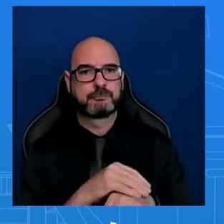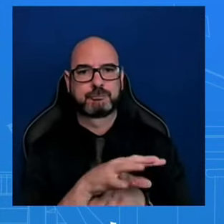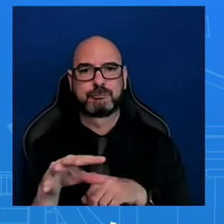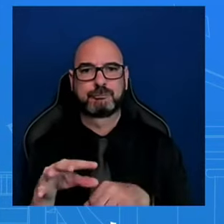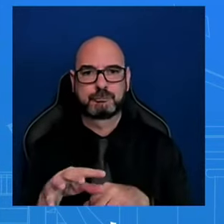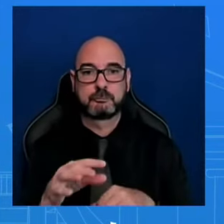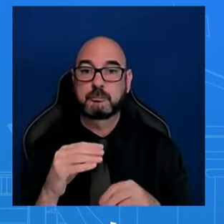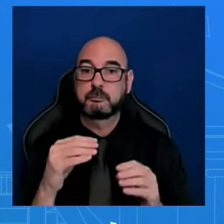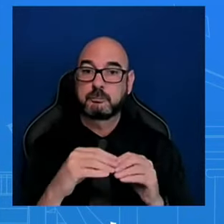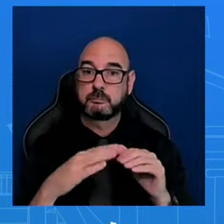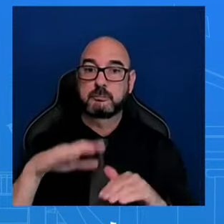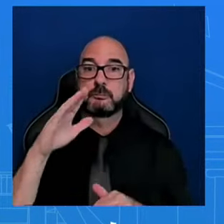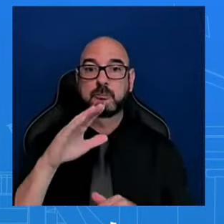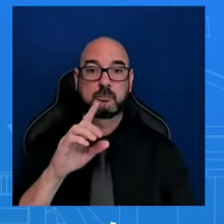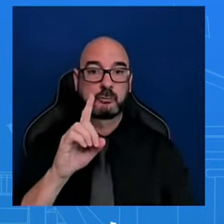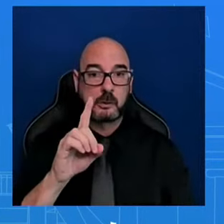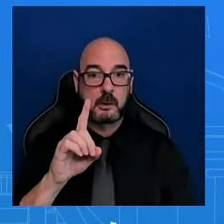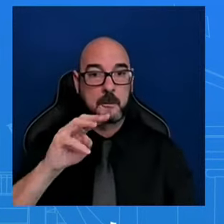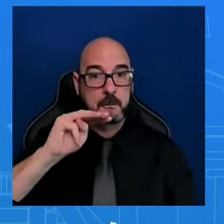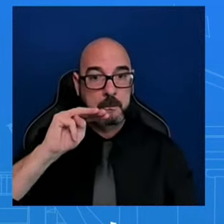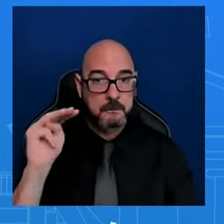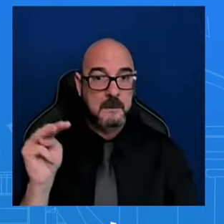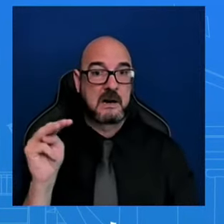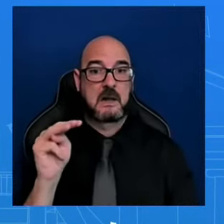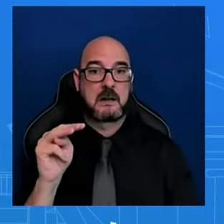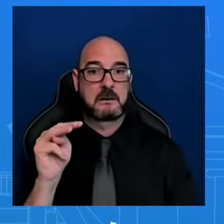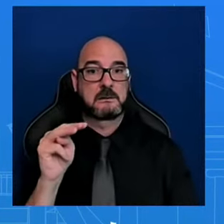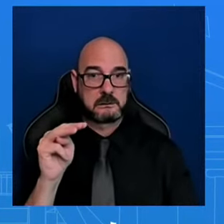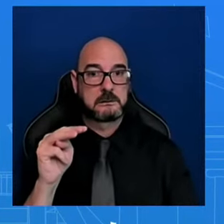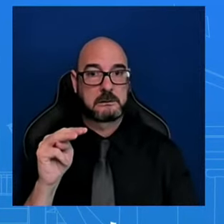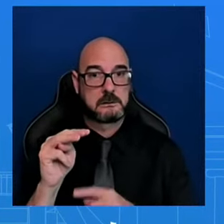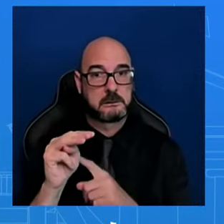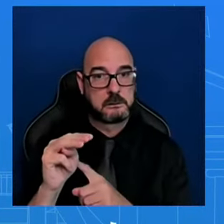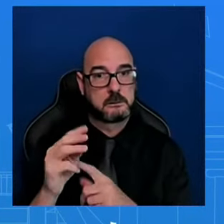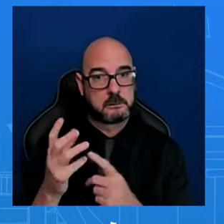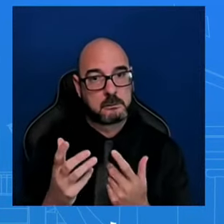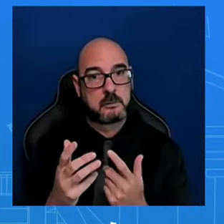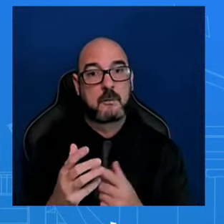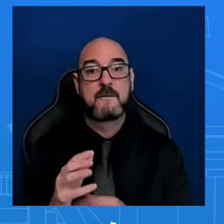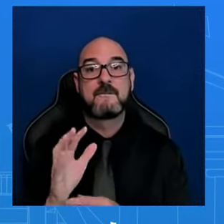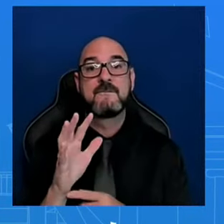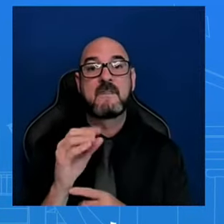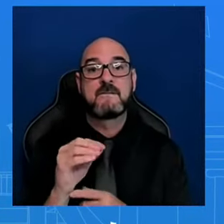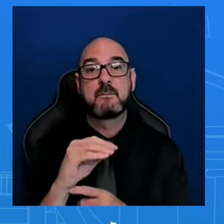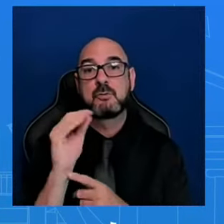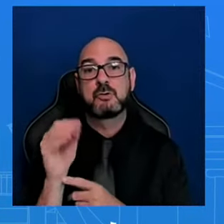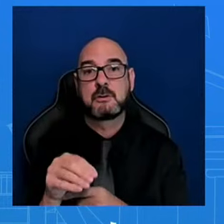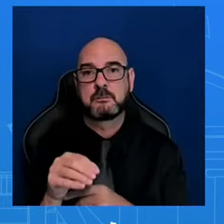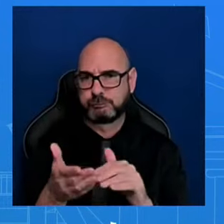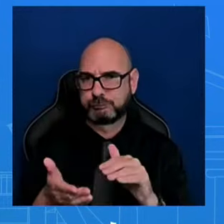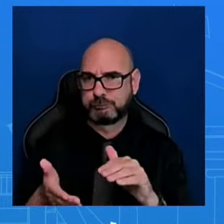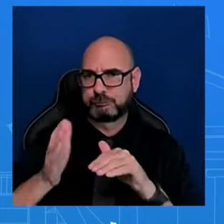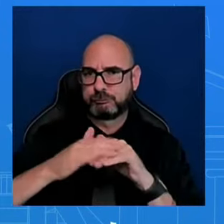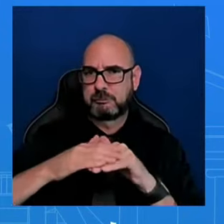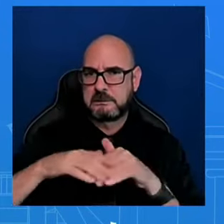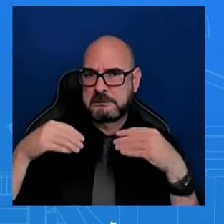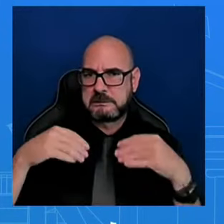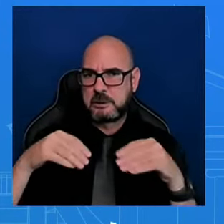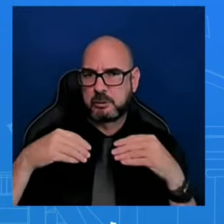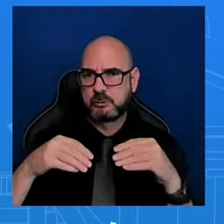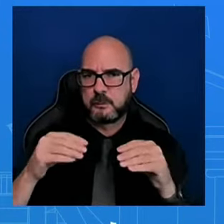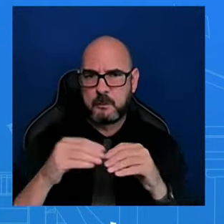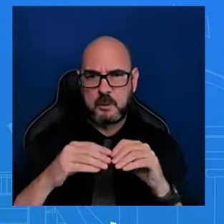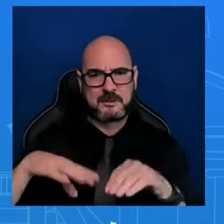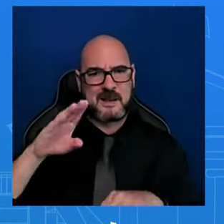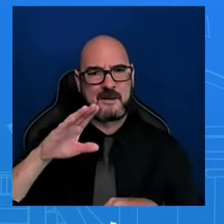ever. That's a 50% increase. That matters. Under President Biden, EV sales have more than quadrupled. Sales of hybrids and EVs are